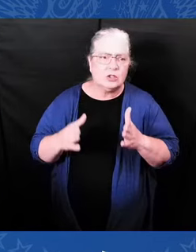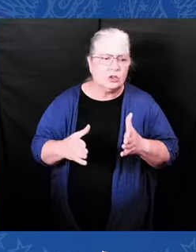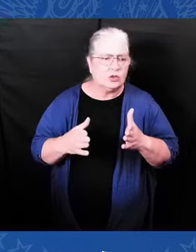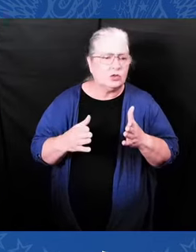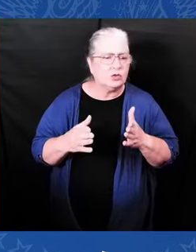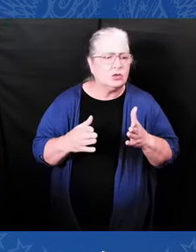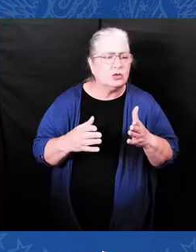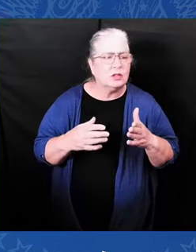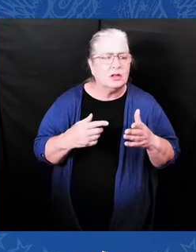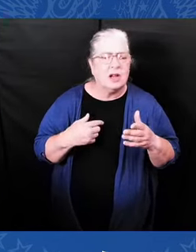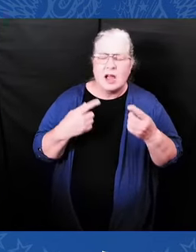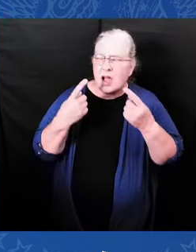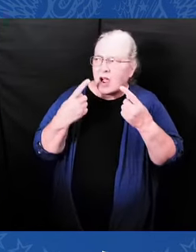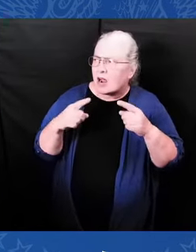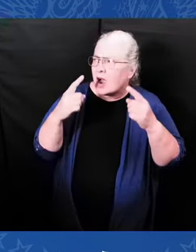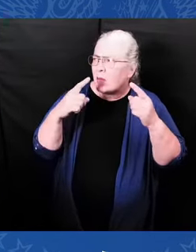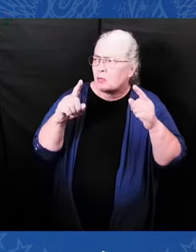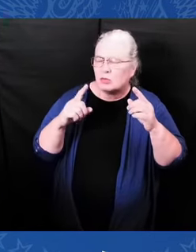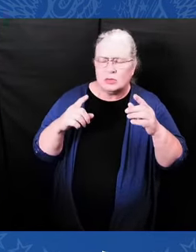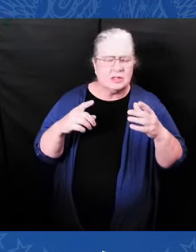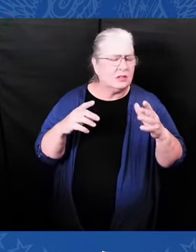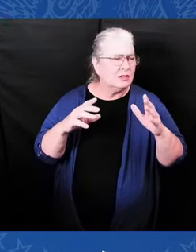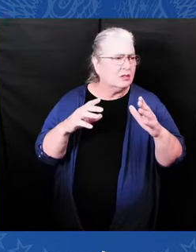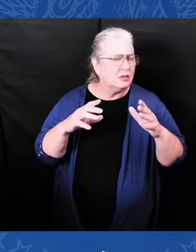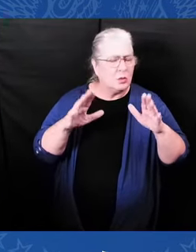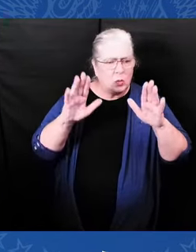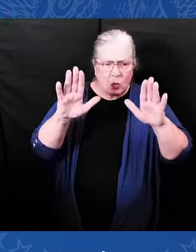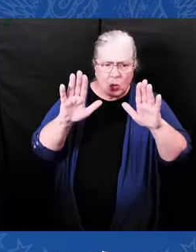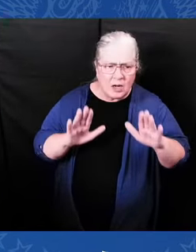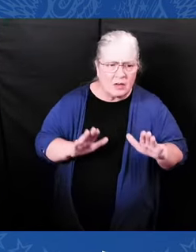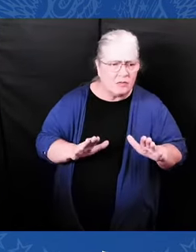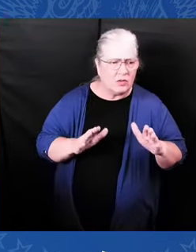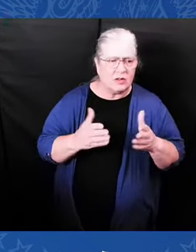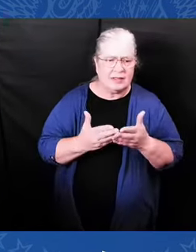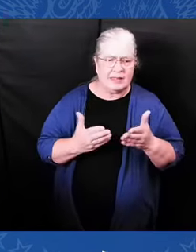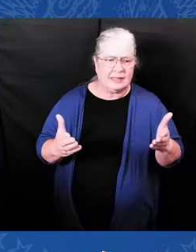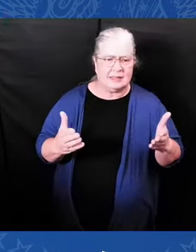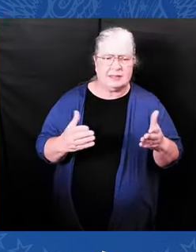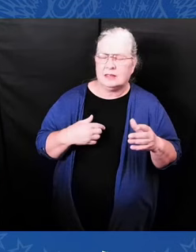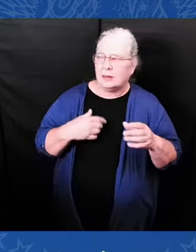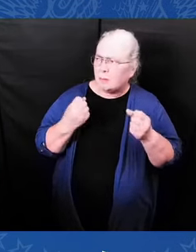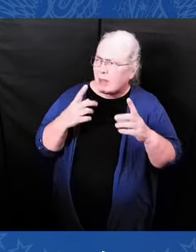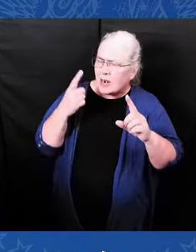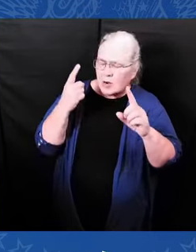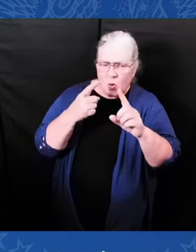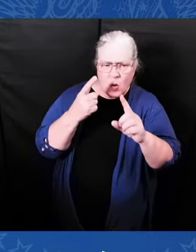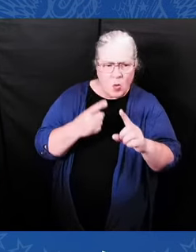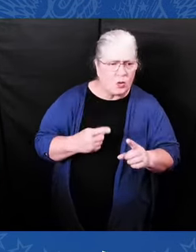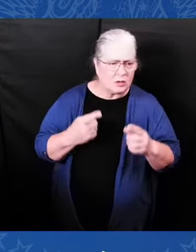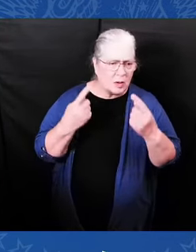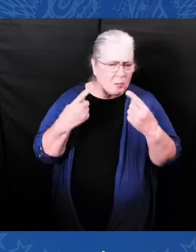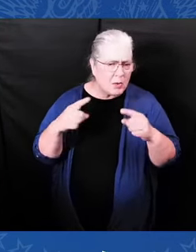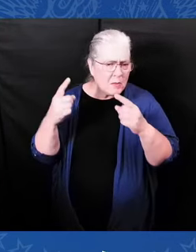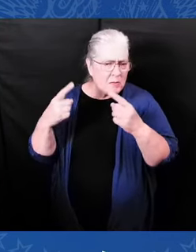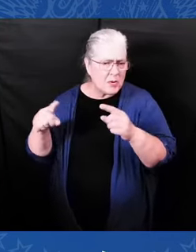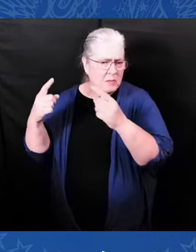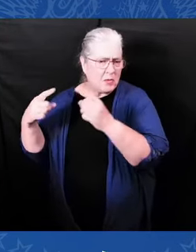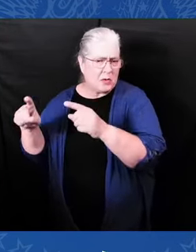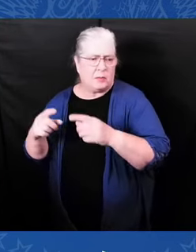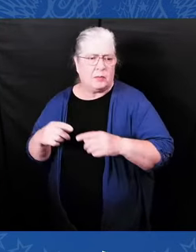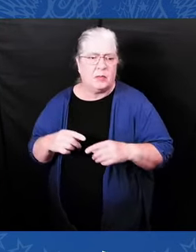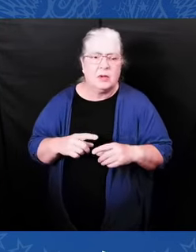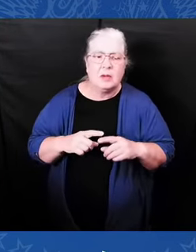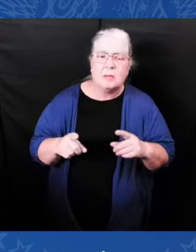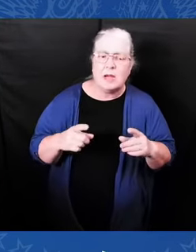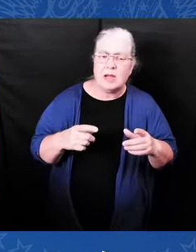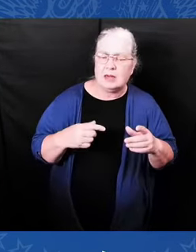none of them has been more outspoken than our next guest. She has stood bravely in the